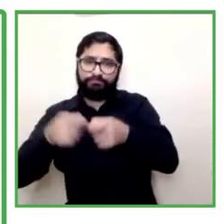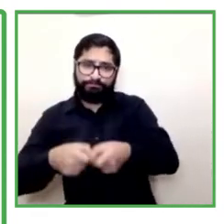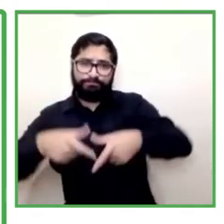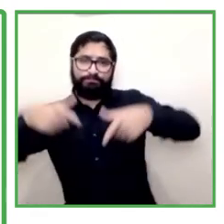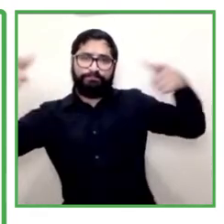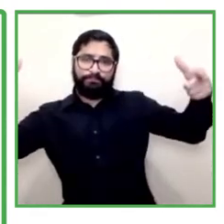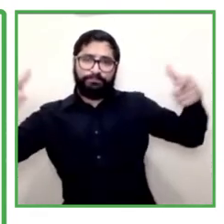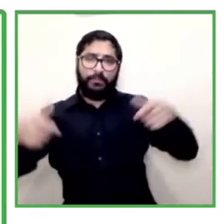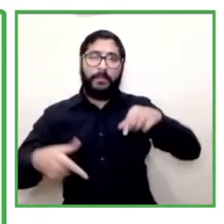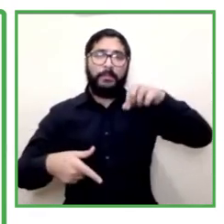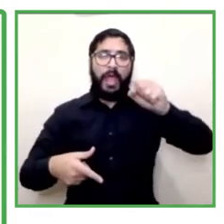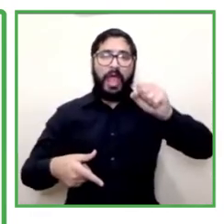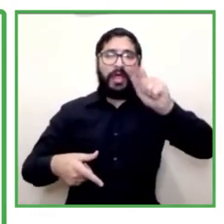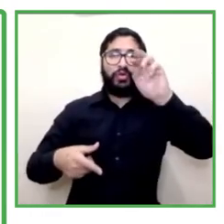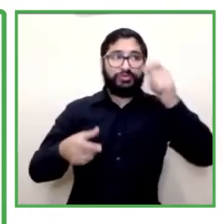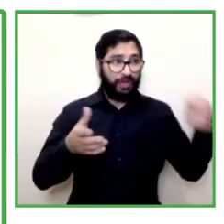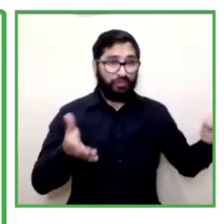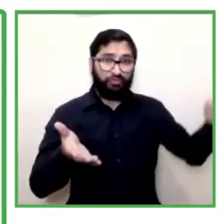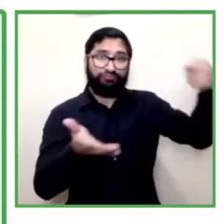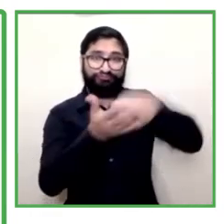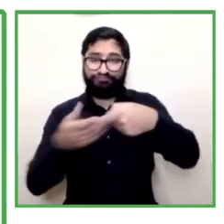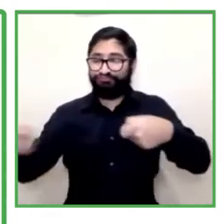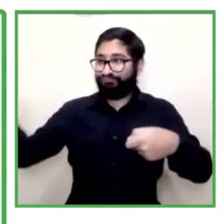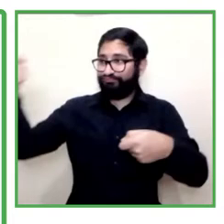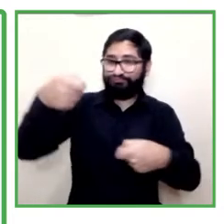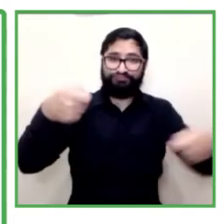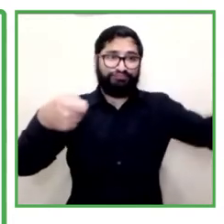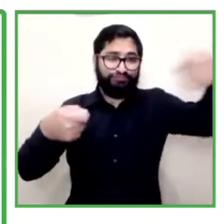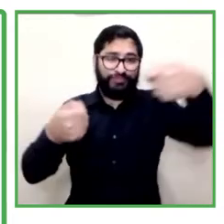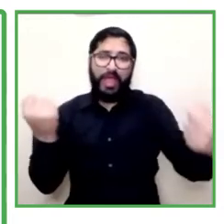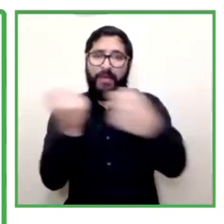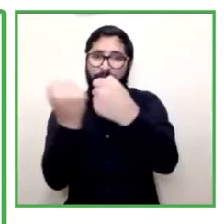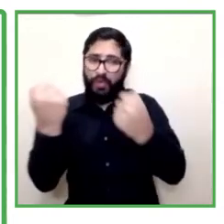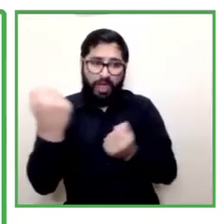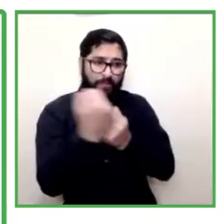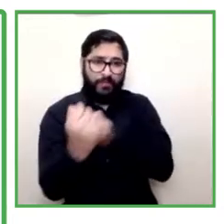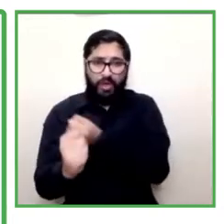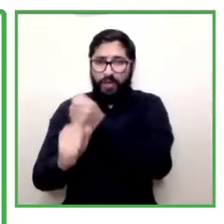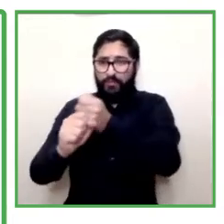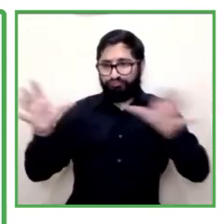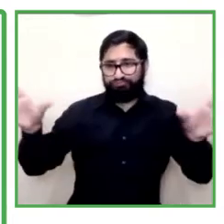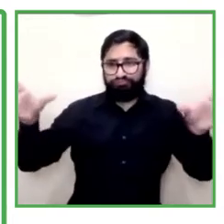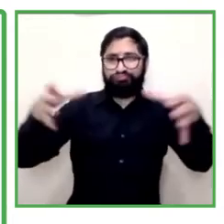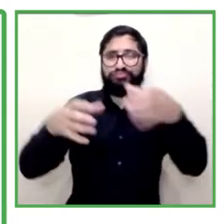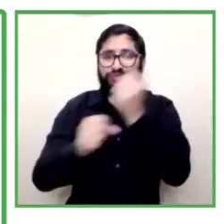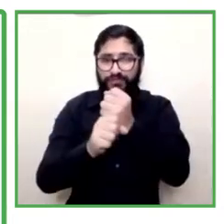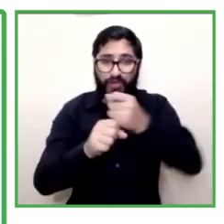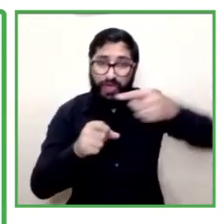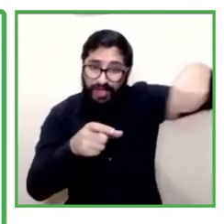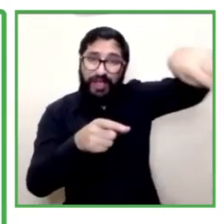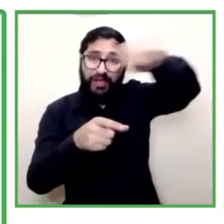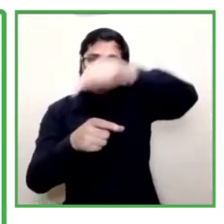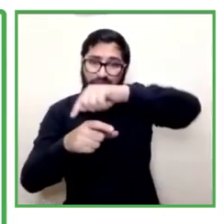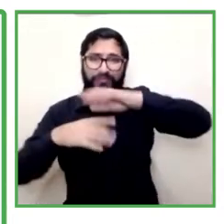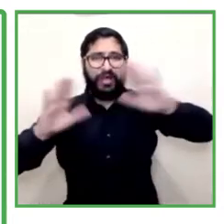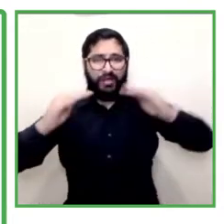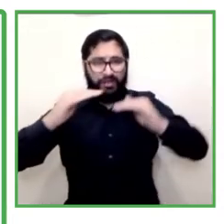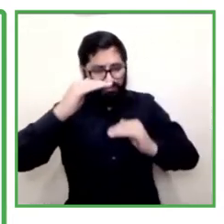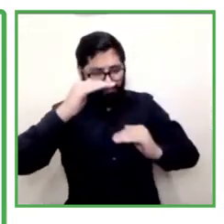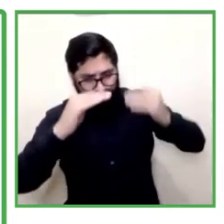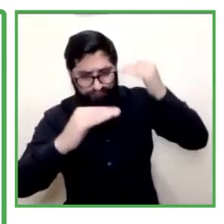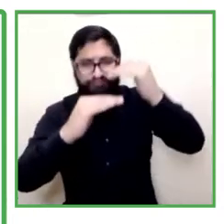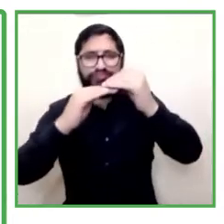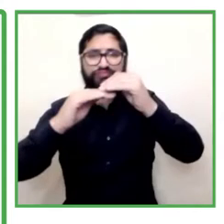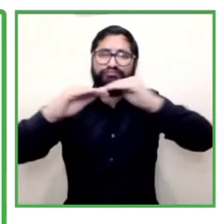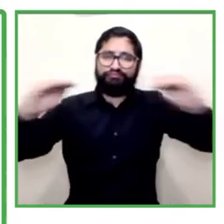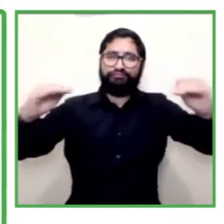for our learners for our students and